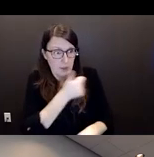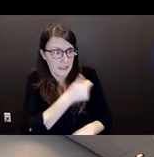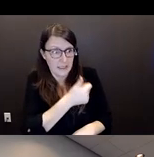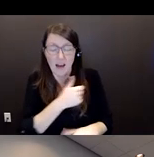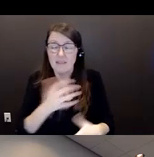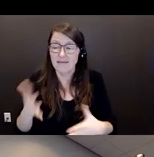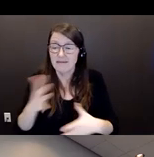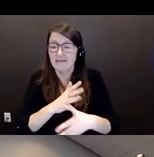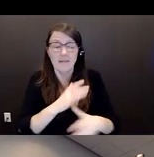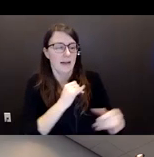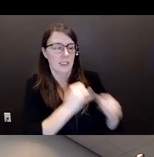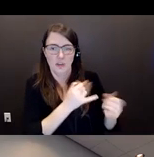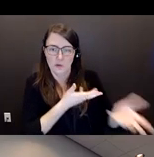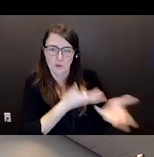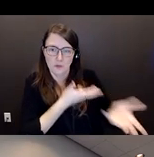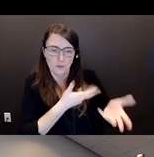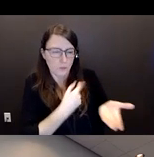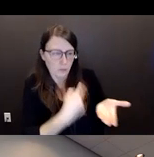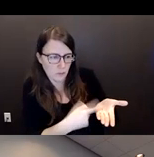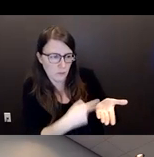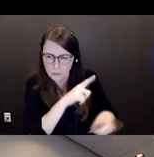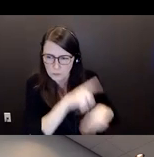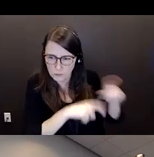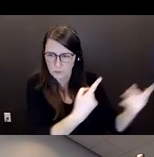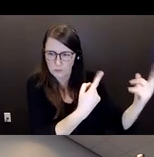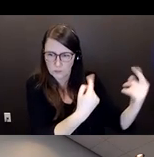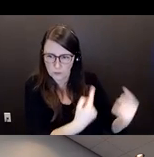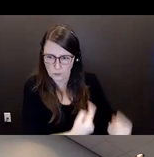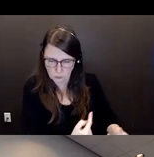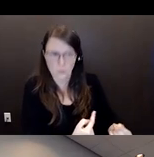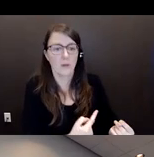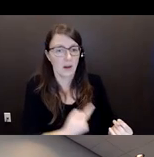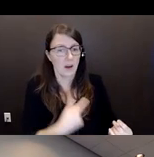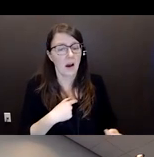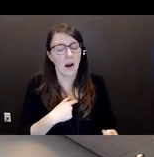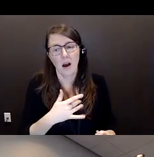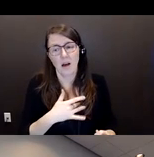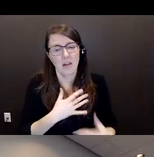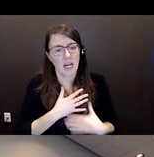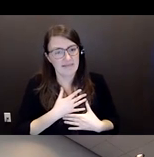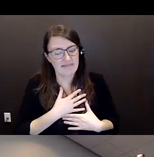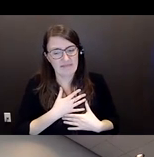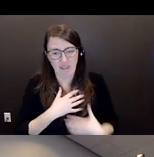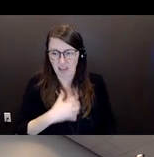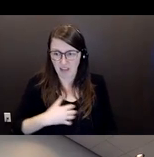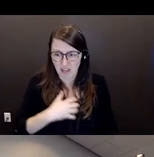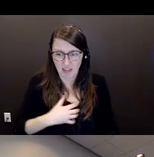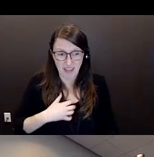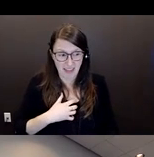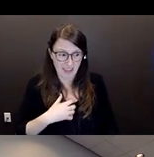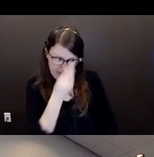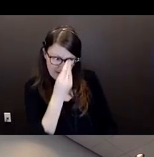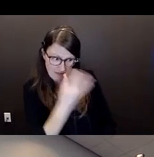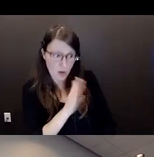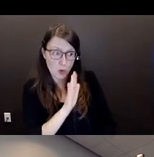displeasure of having to tell her that her friends, the people that she thought were